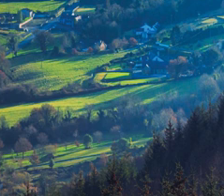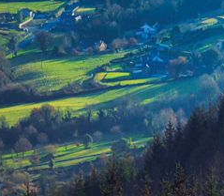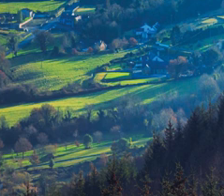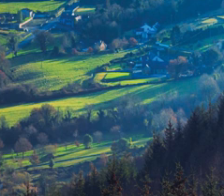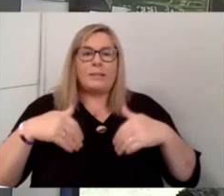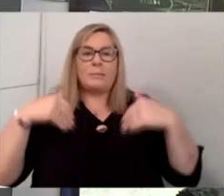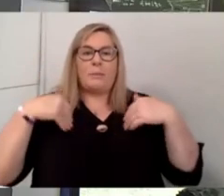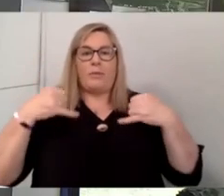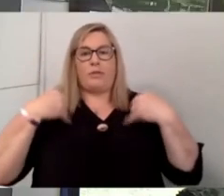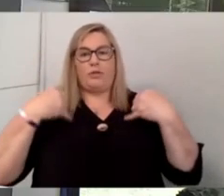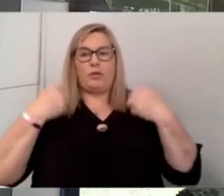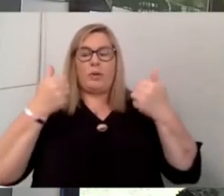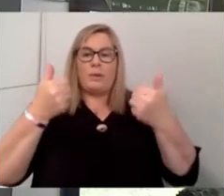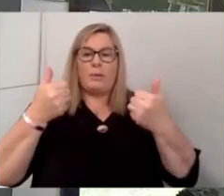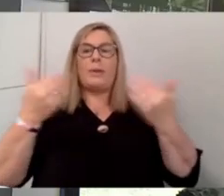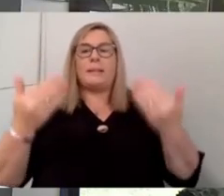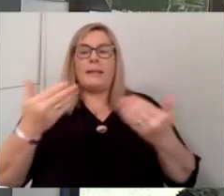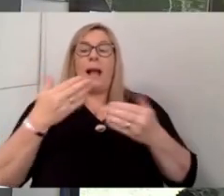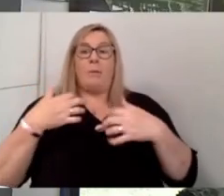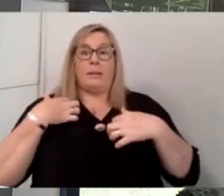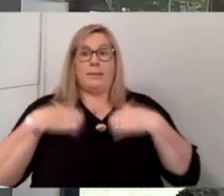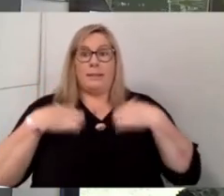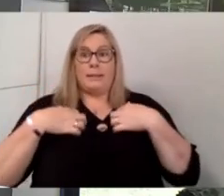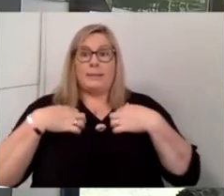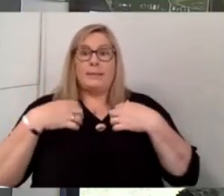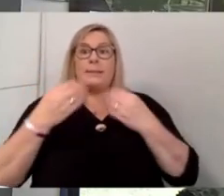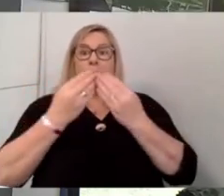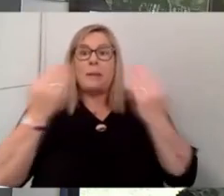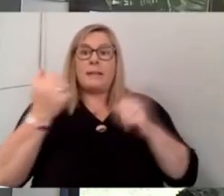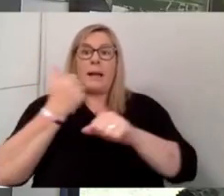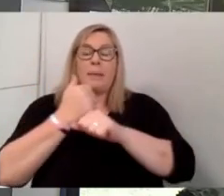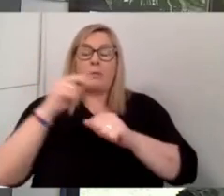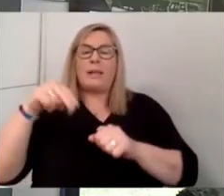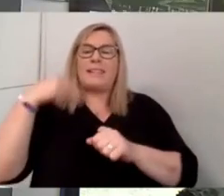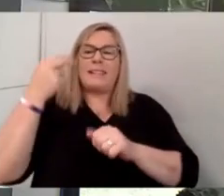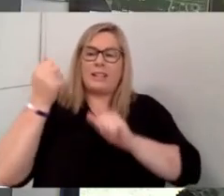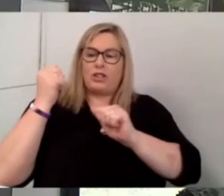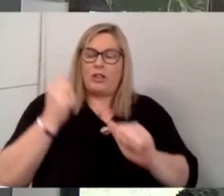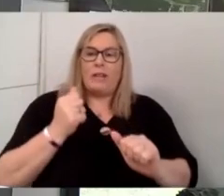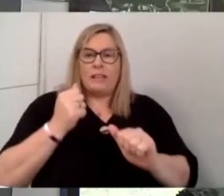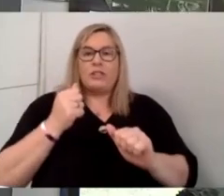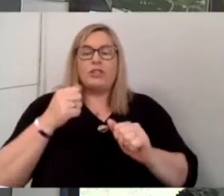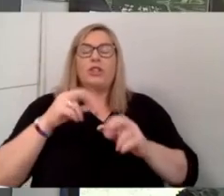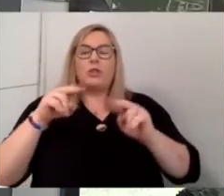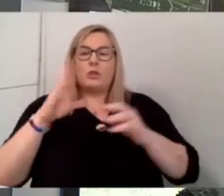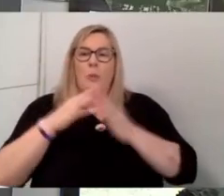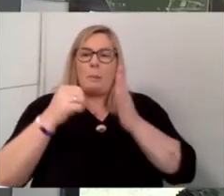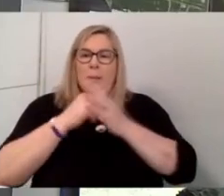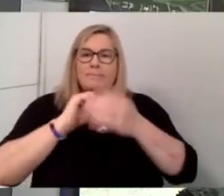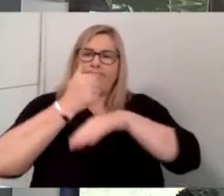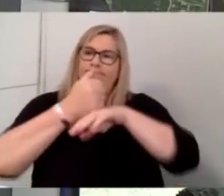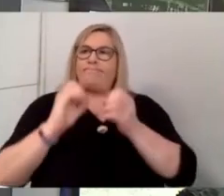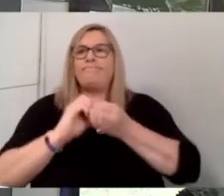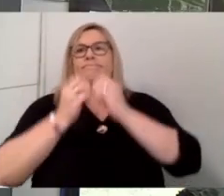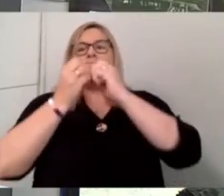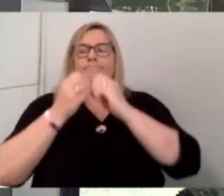We're now about to get into what's going to be a very exciting panellist about next generation entrepreneurs in the island of Ireland. We're joined by three of